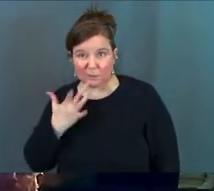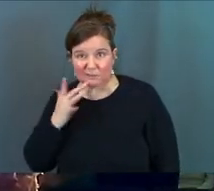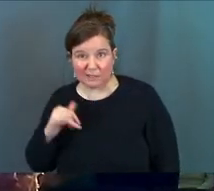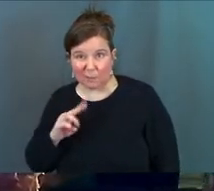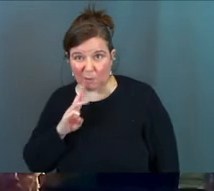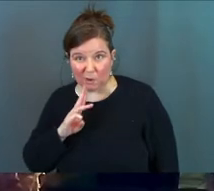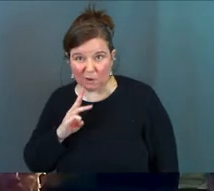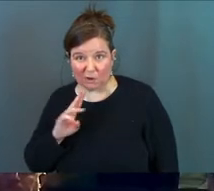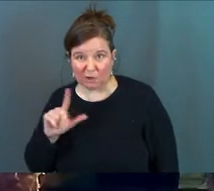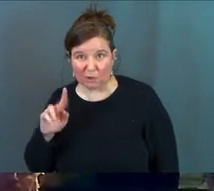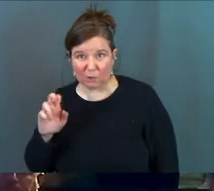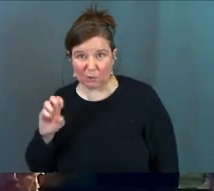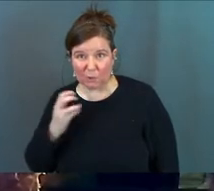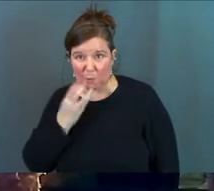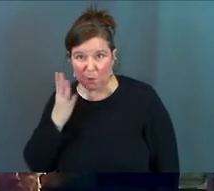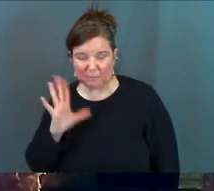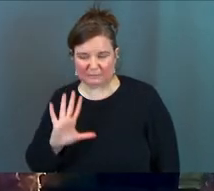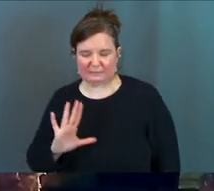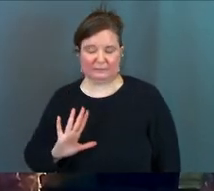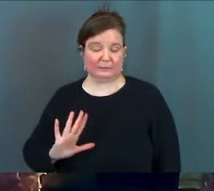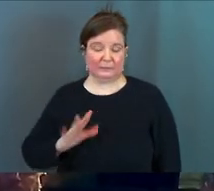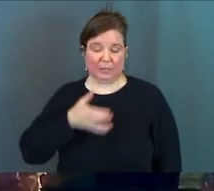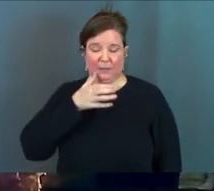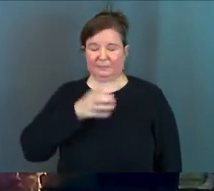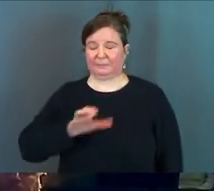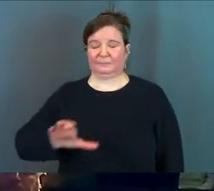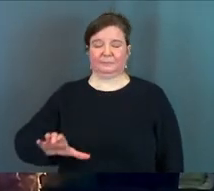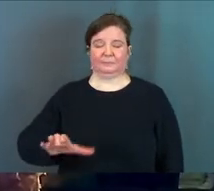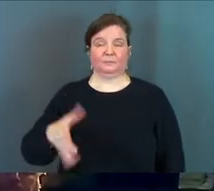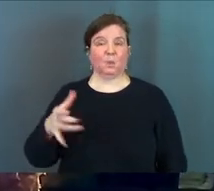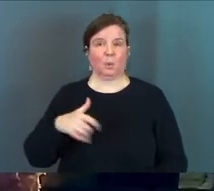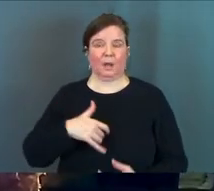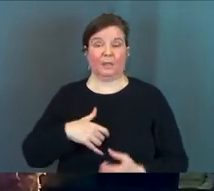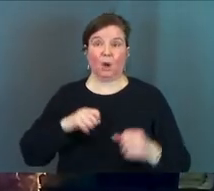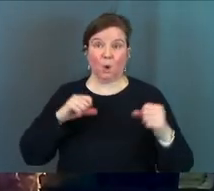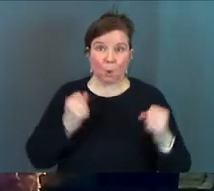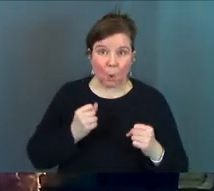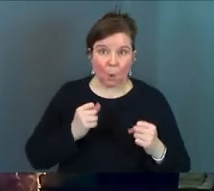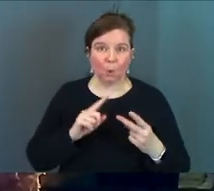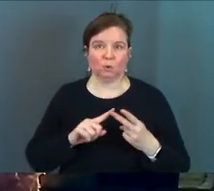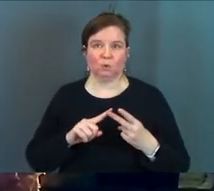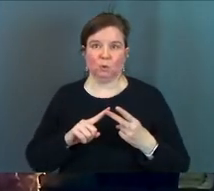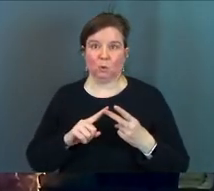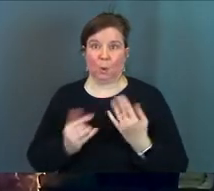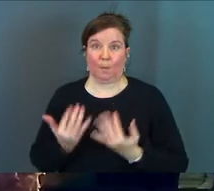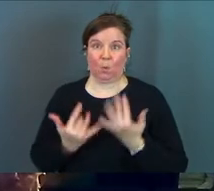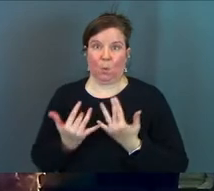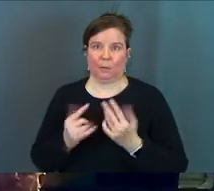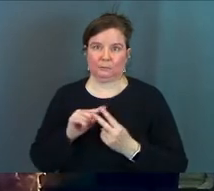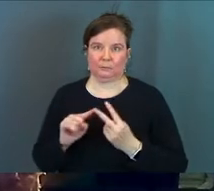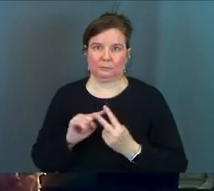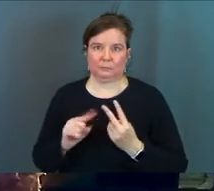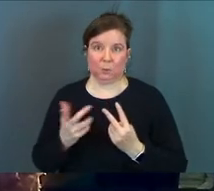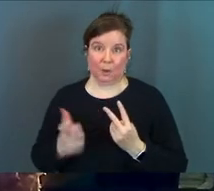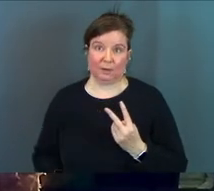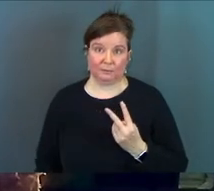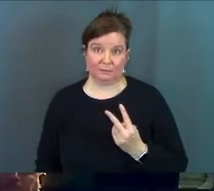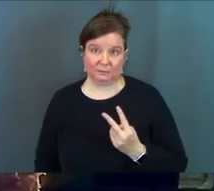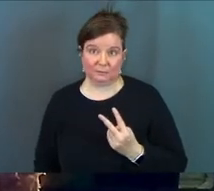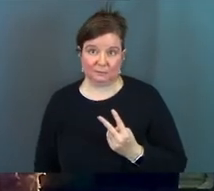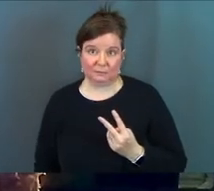taste that water lukewarm you know what I'm saying you wanted that stuff cold or you wanted it boiled one of the two